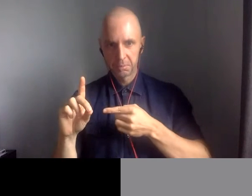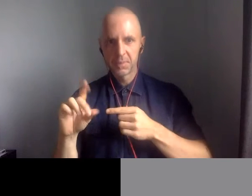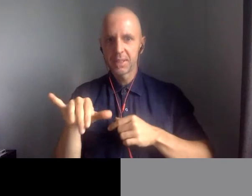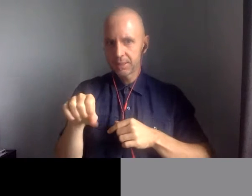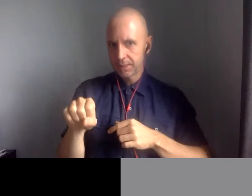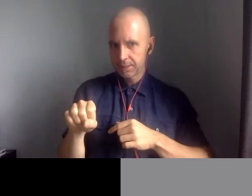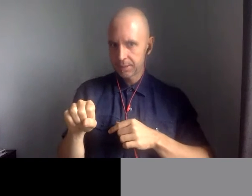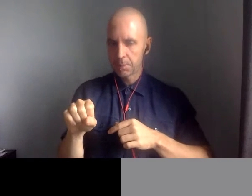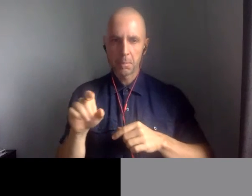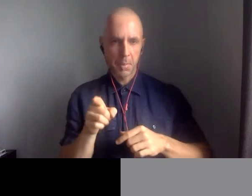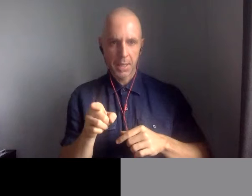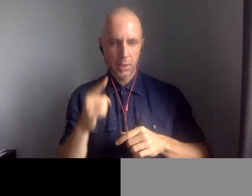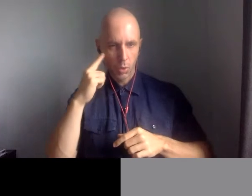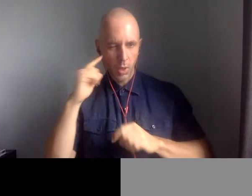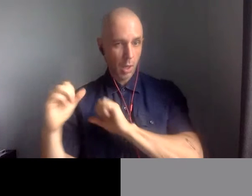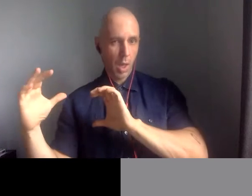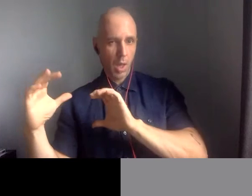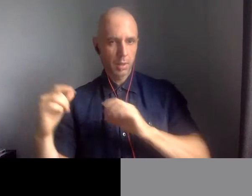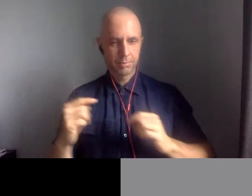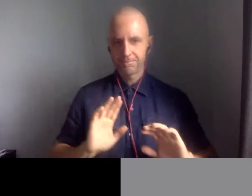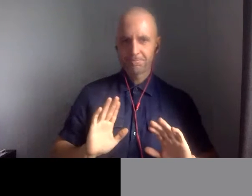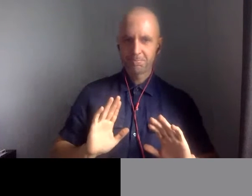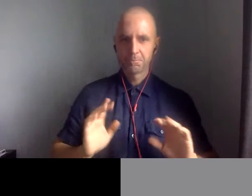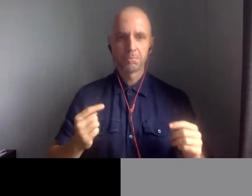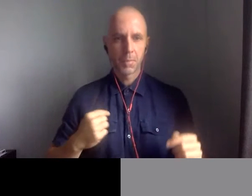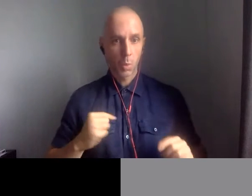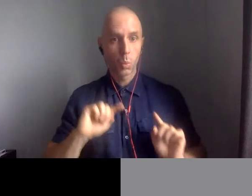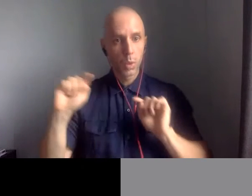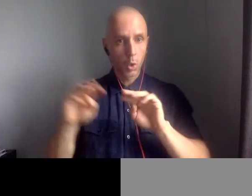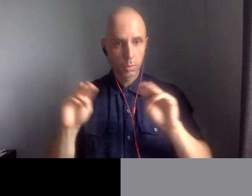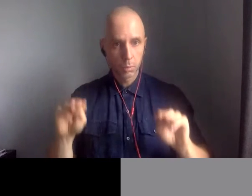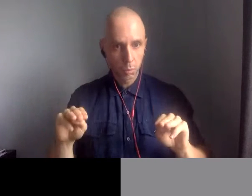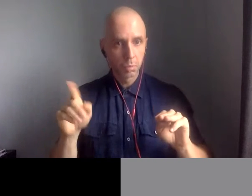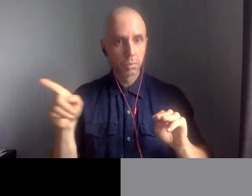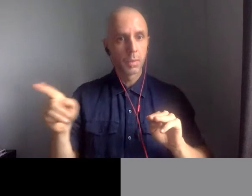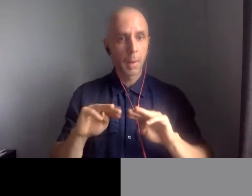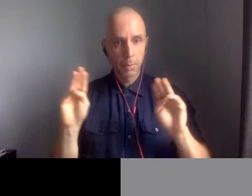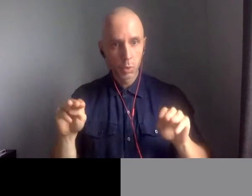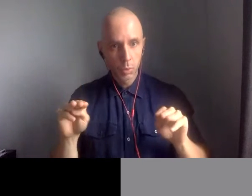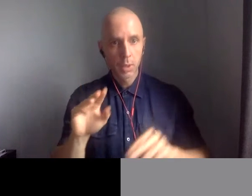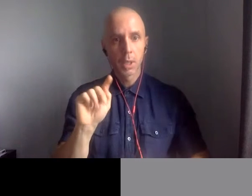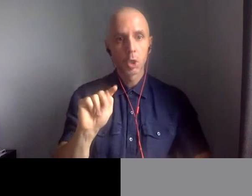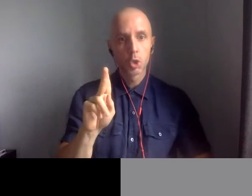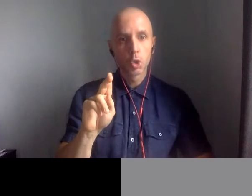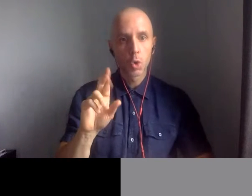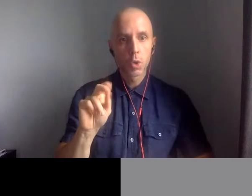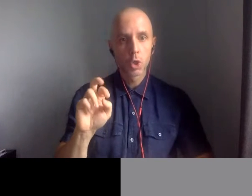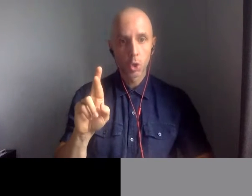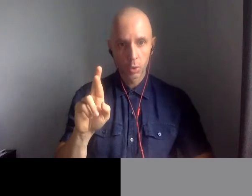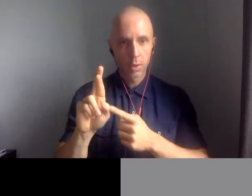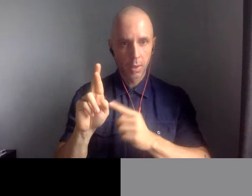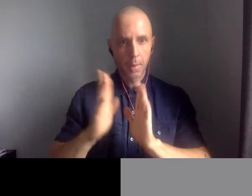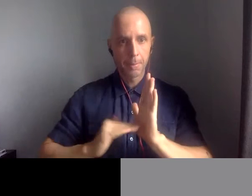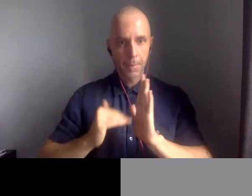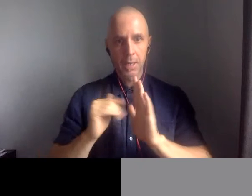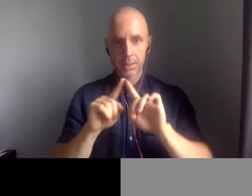National Gallery, where they'll look at paintings by J.M.W. Turner or Constable. And they had